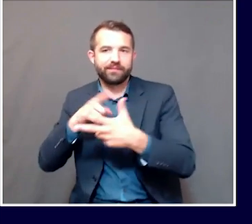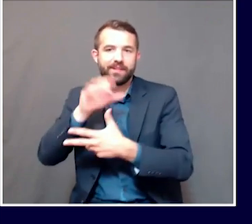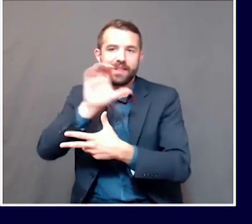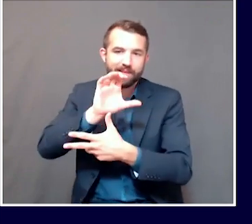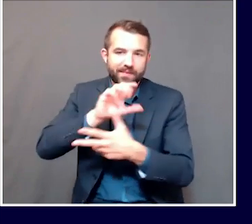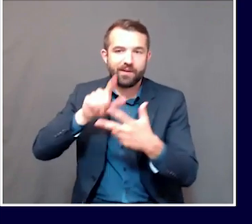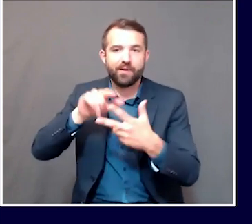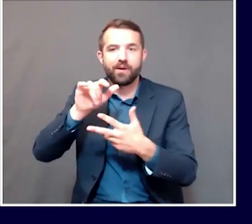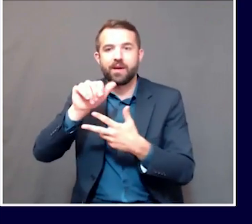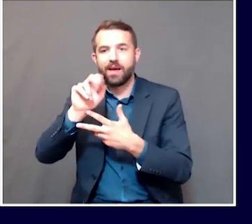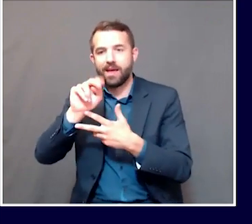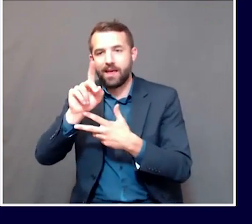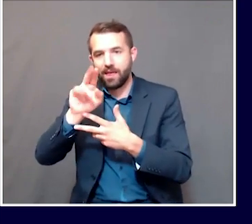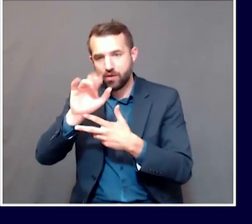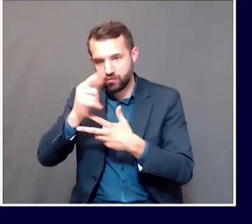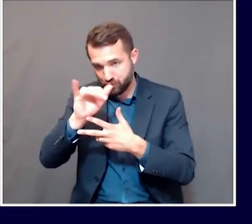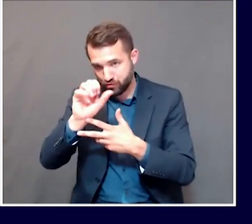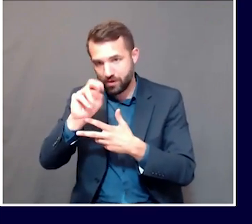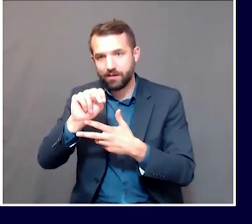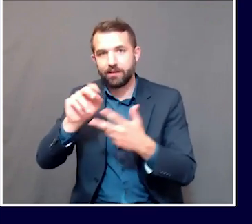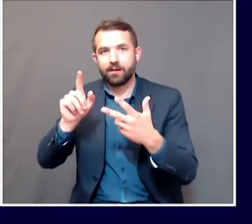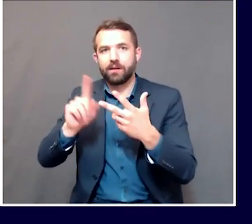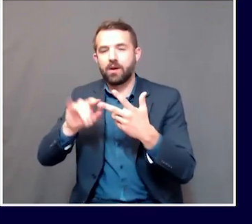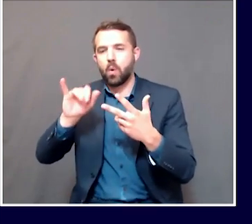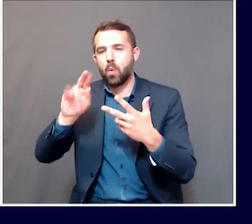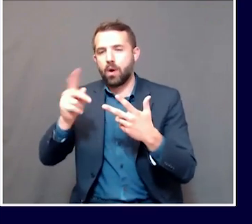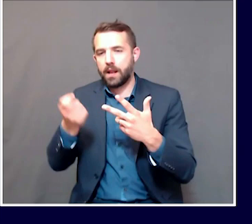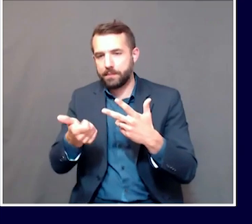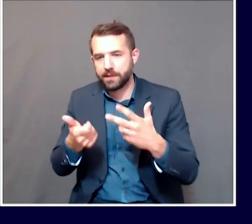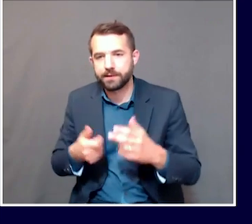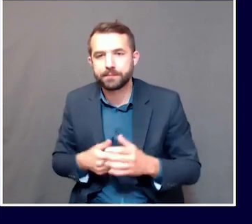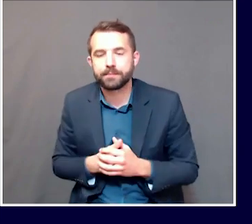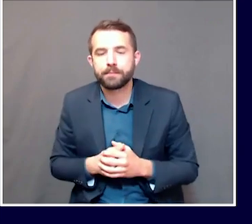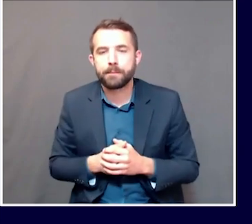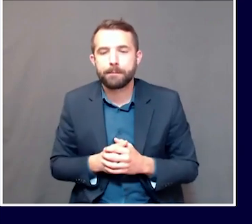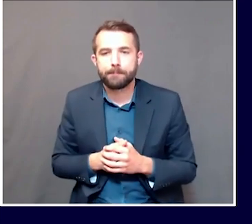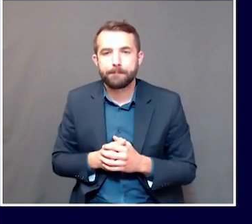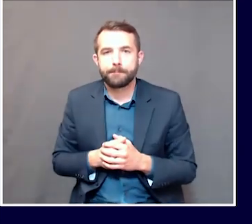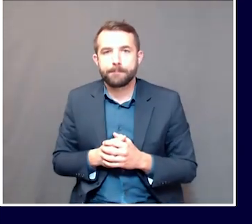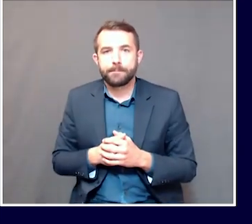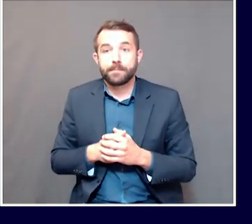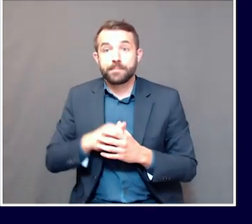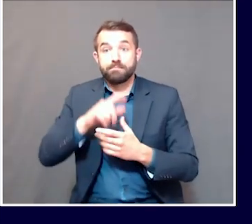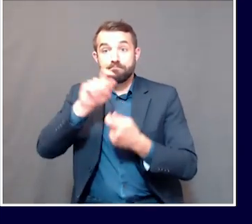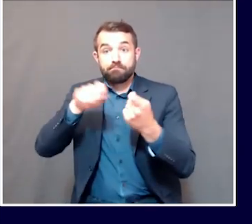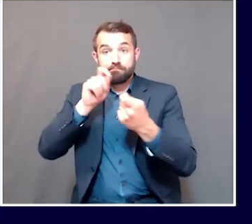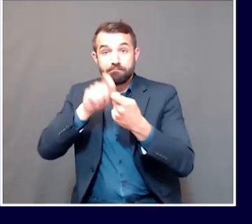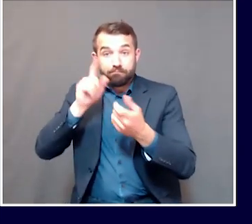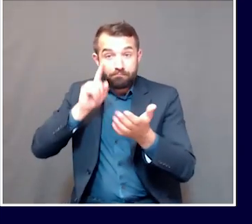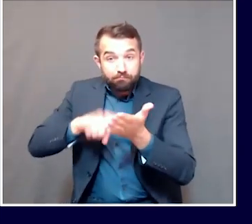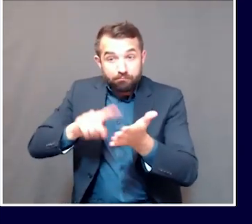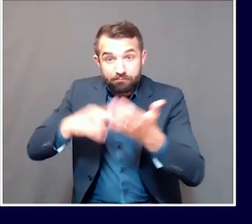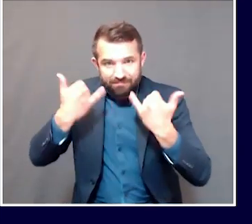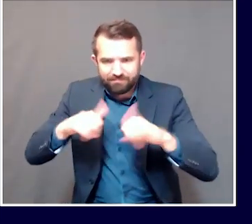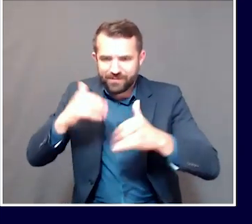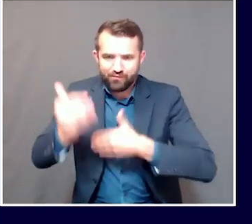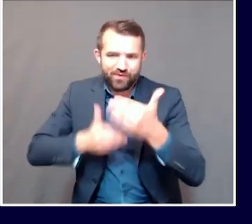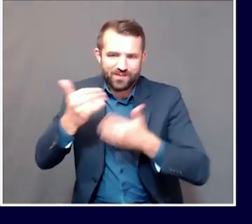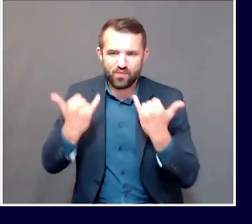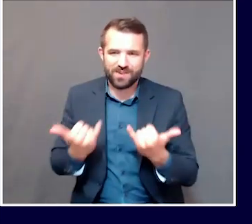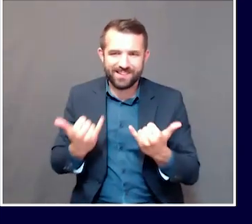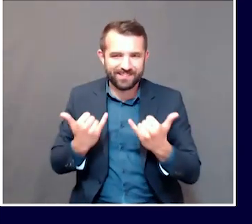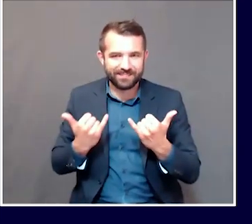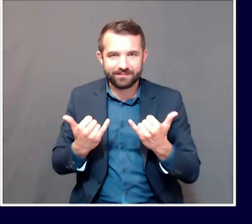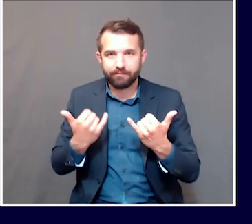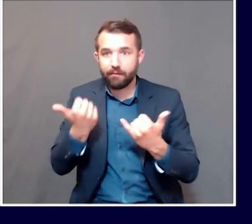to a lesser extent York County. But the specific epidemiology behind them, that's what our investigators are working on right now and trying to get a better